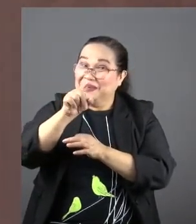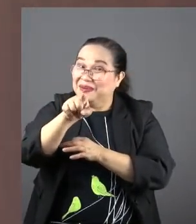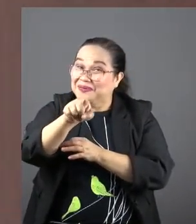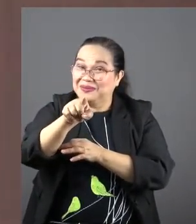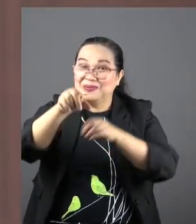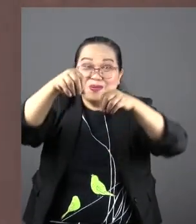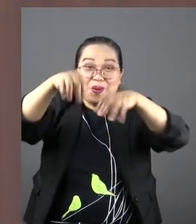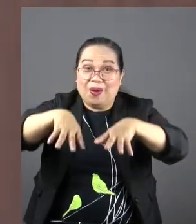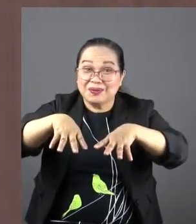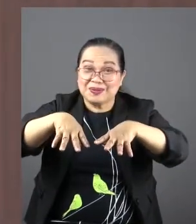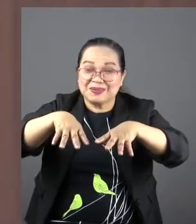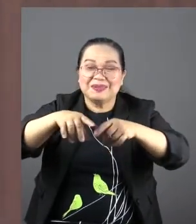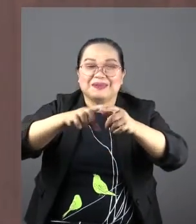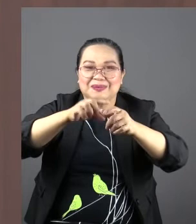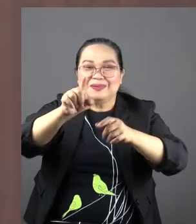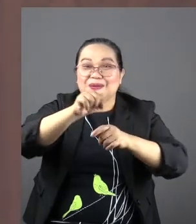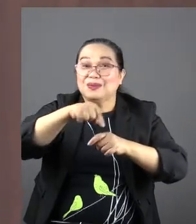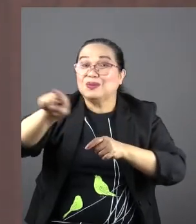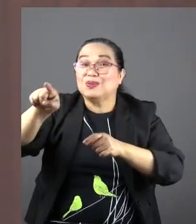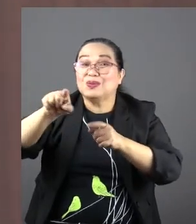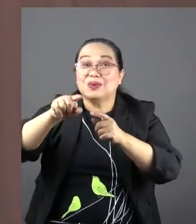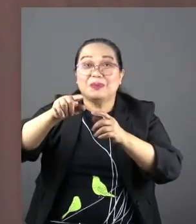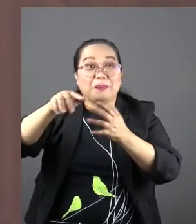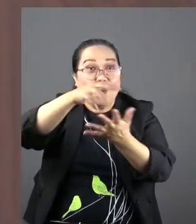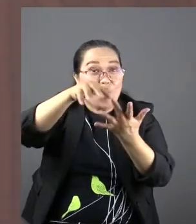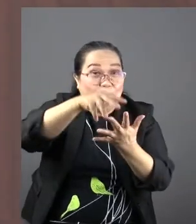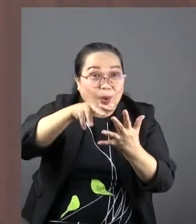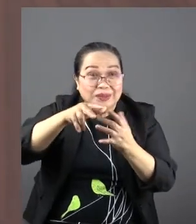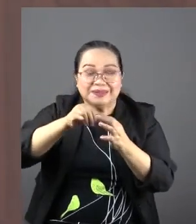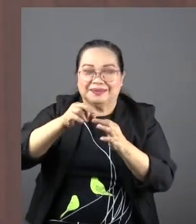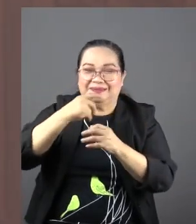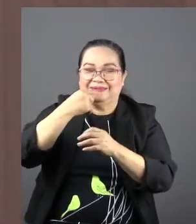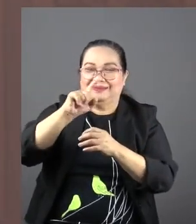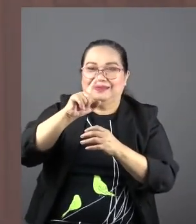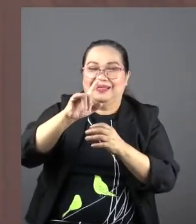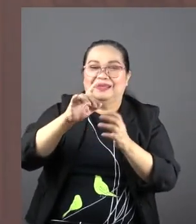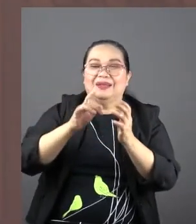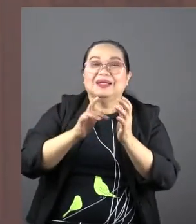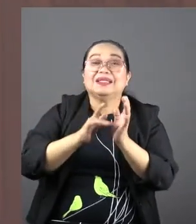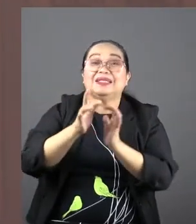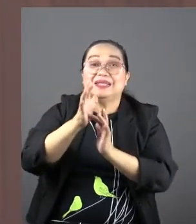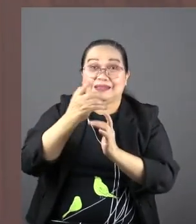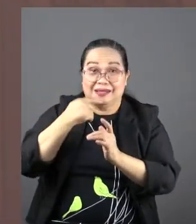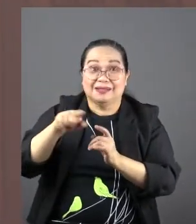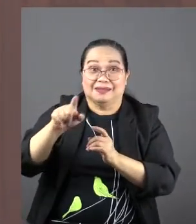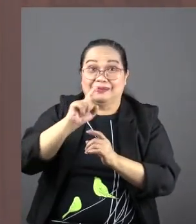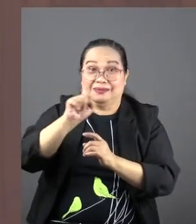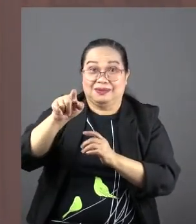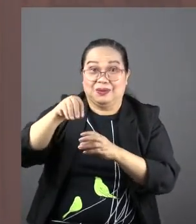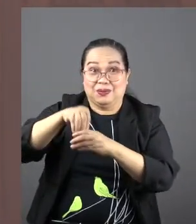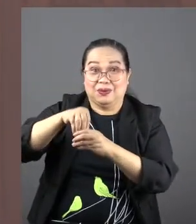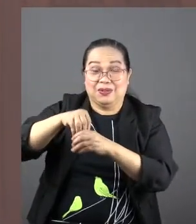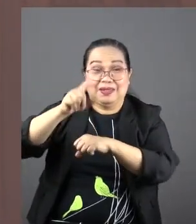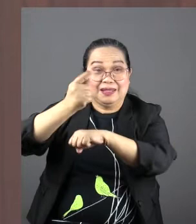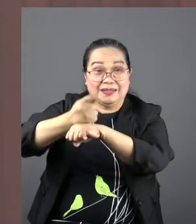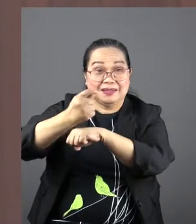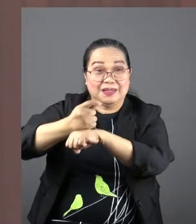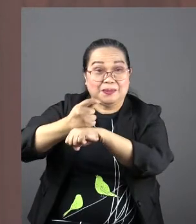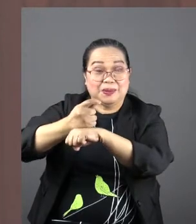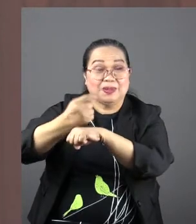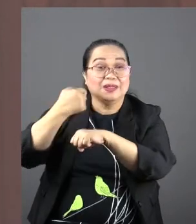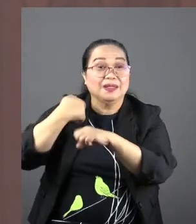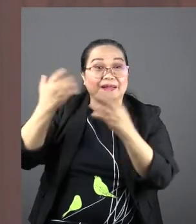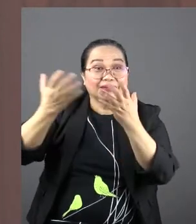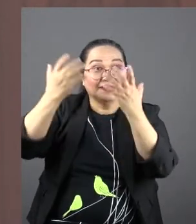lost from your parents you go to the security guard. He was there. That's what Jesus did friends. He was in the temple because that's where they